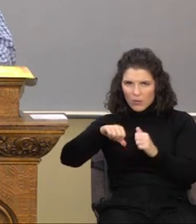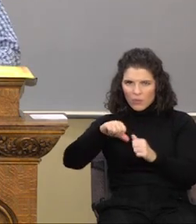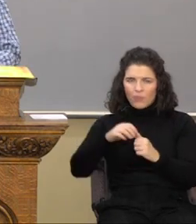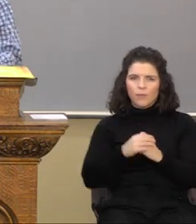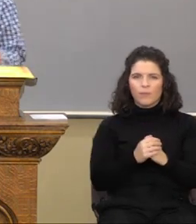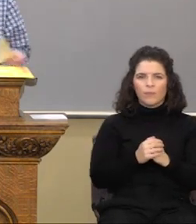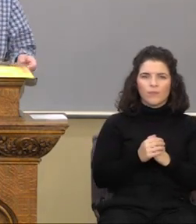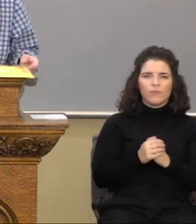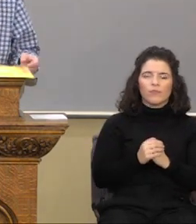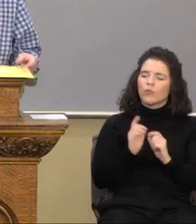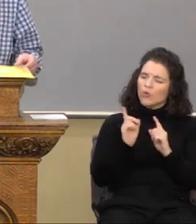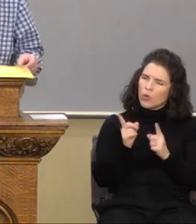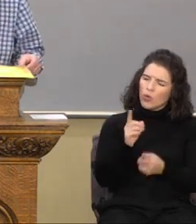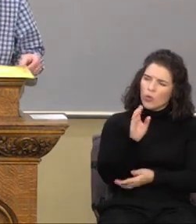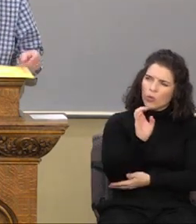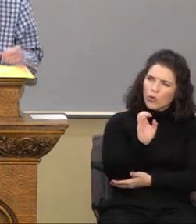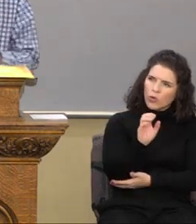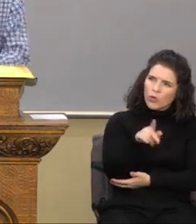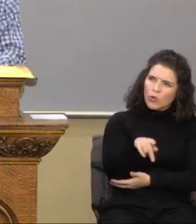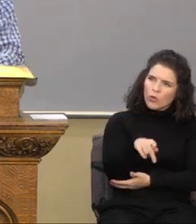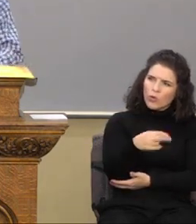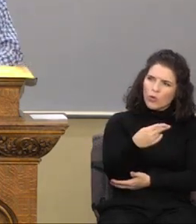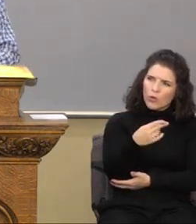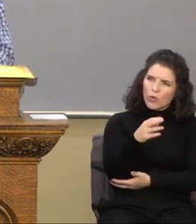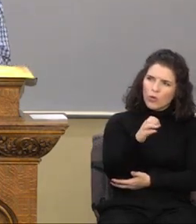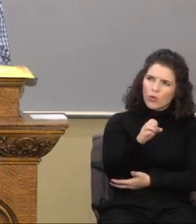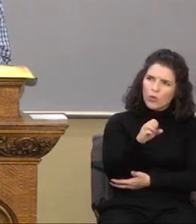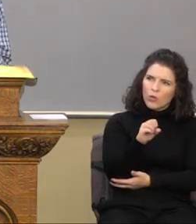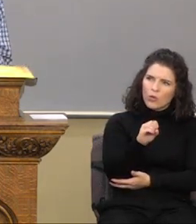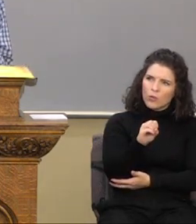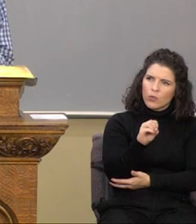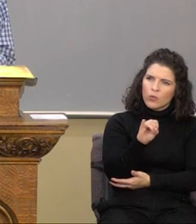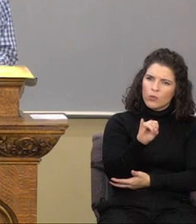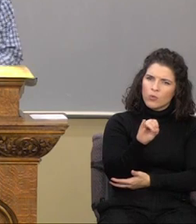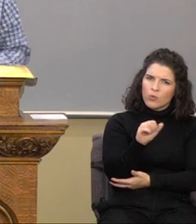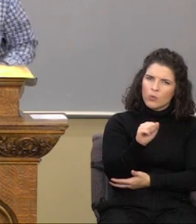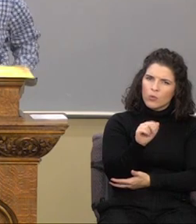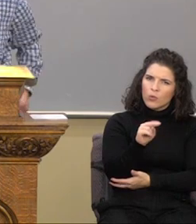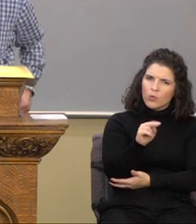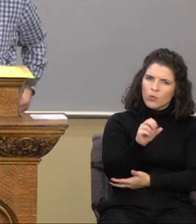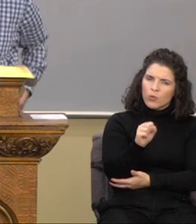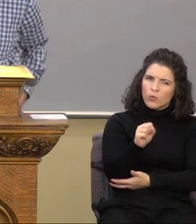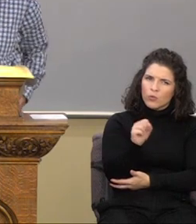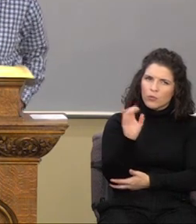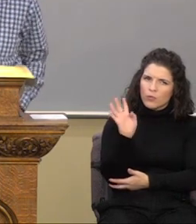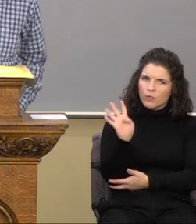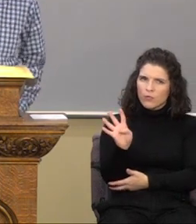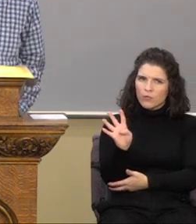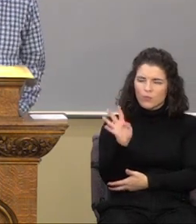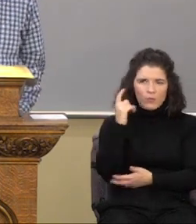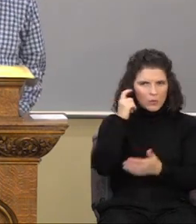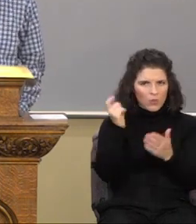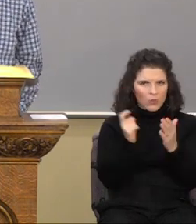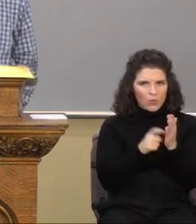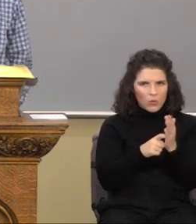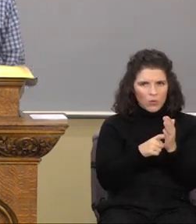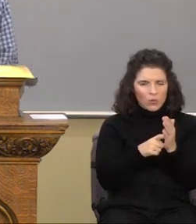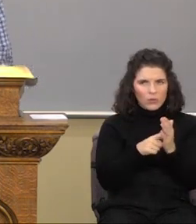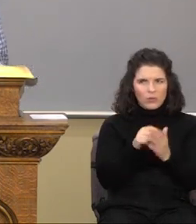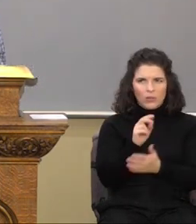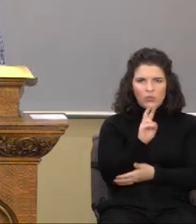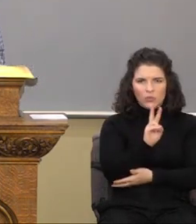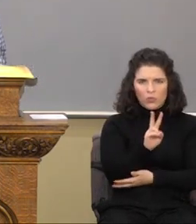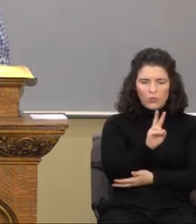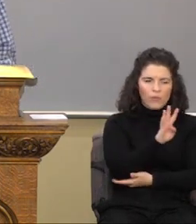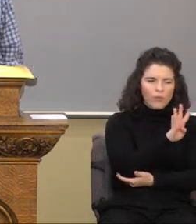Go over to Ephesians chapter four, Ephesians chapter four. And notice there at verse two,